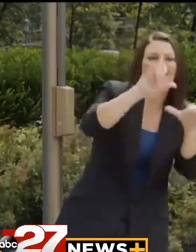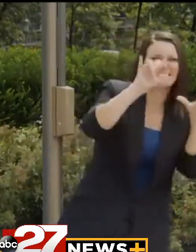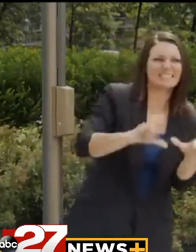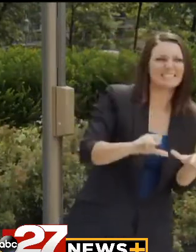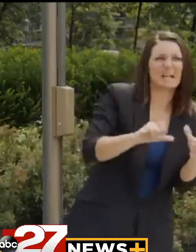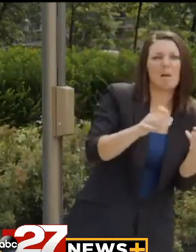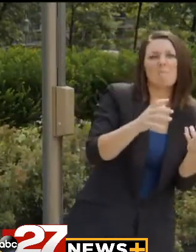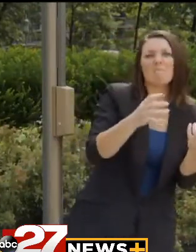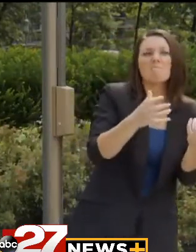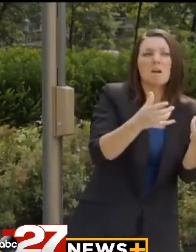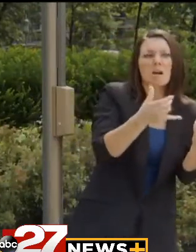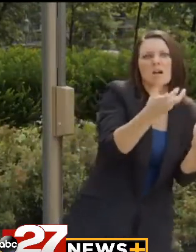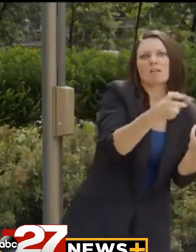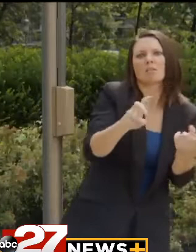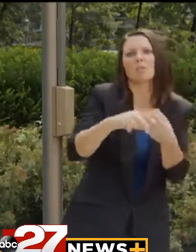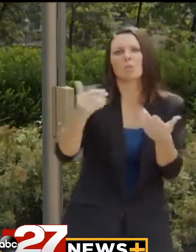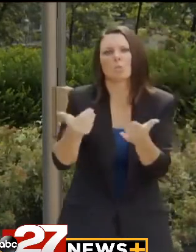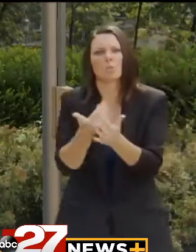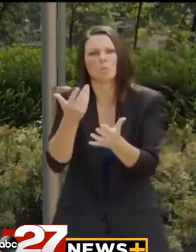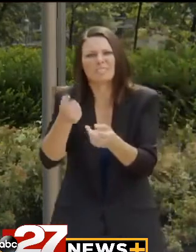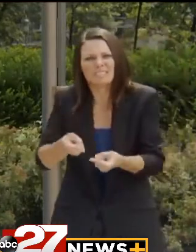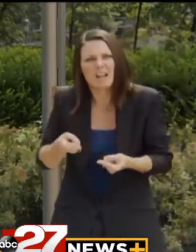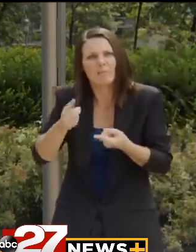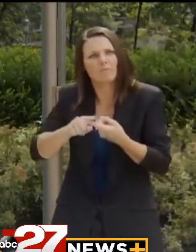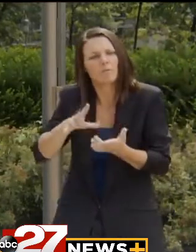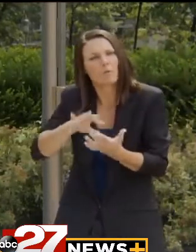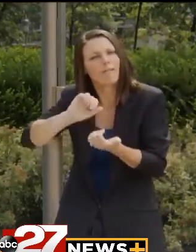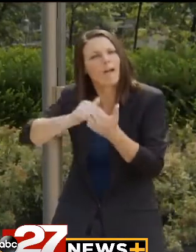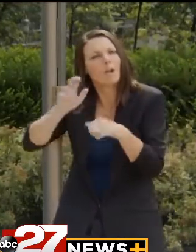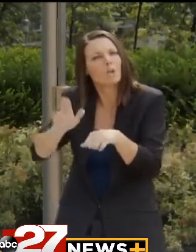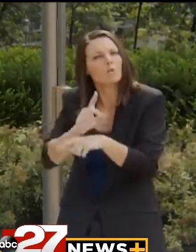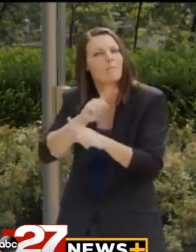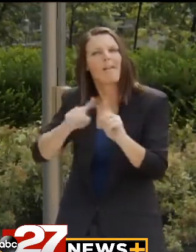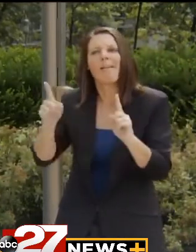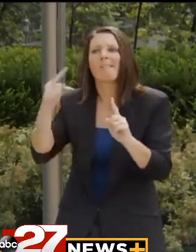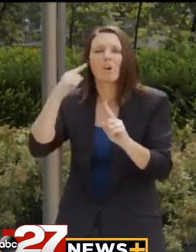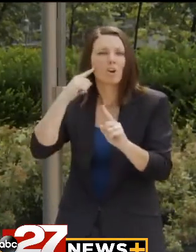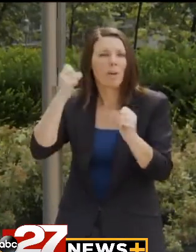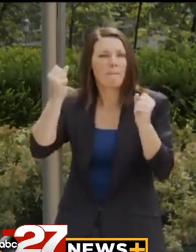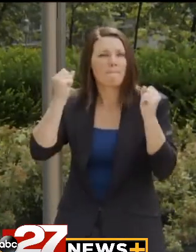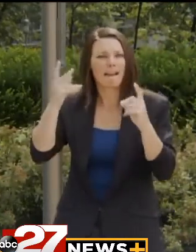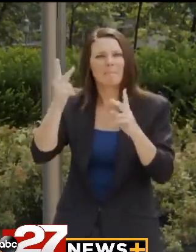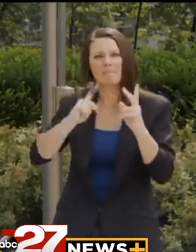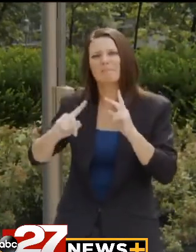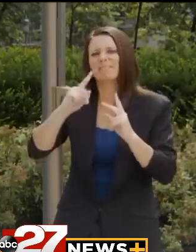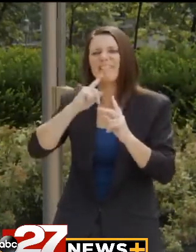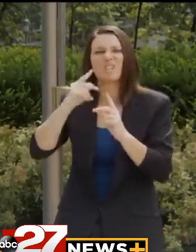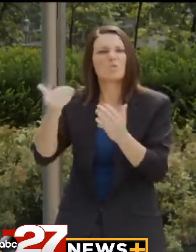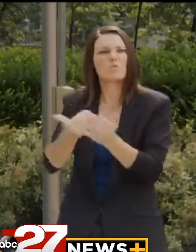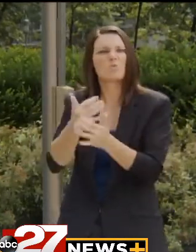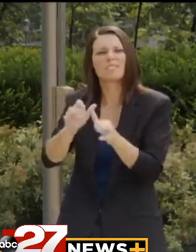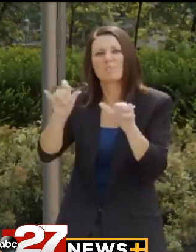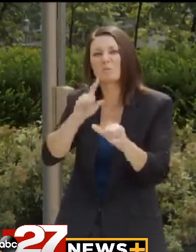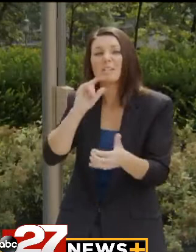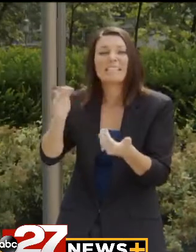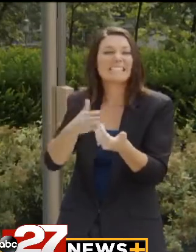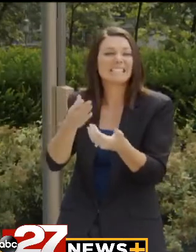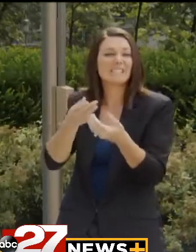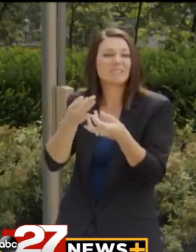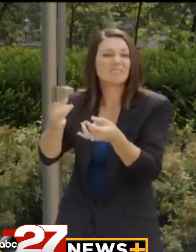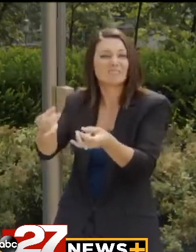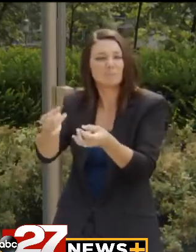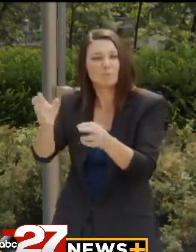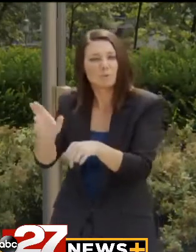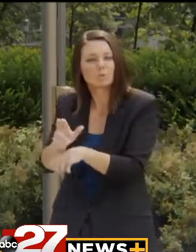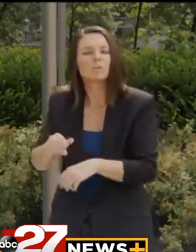learn the new system. So, um, I've heard from many individuals that the new system is less unwieldy and very easy to use. Do you have enough